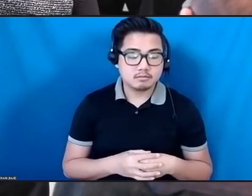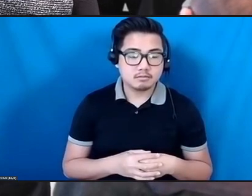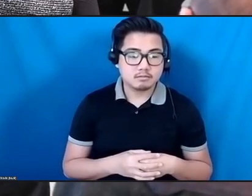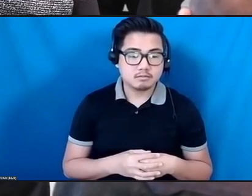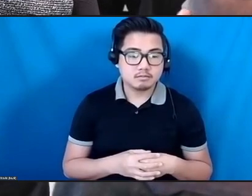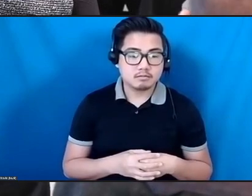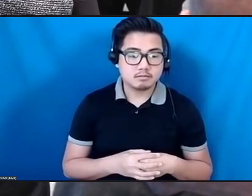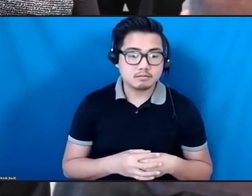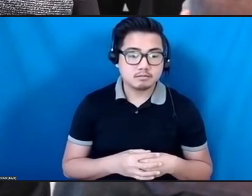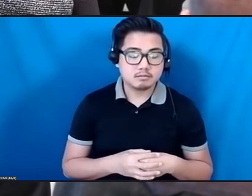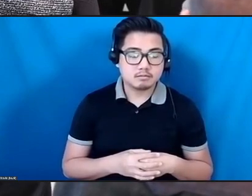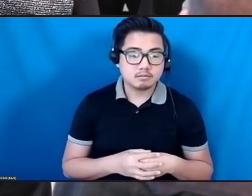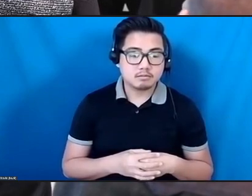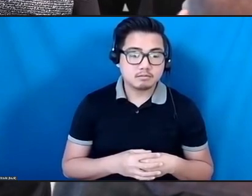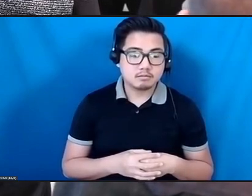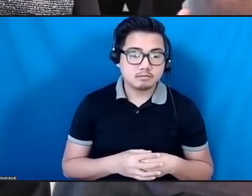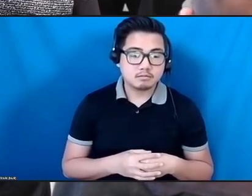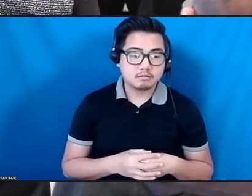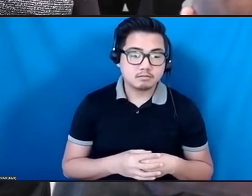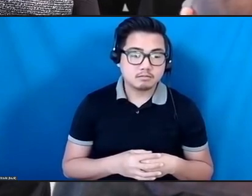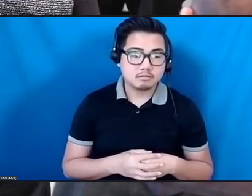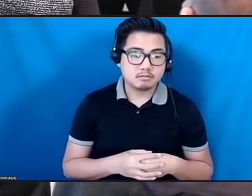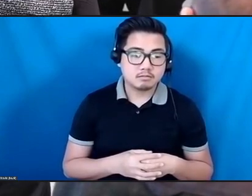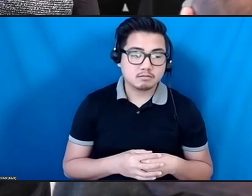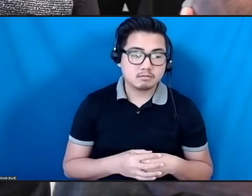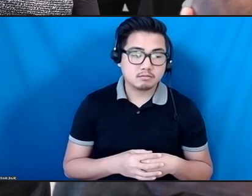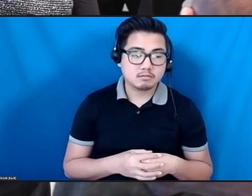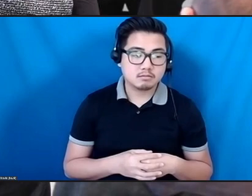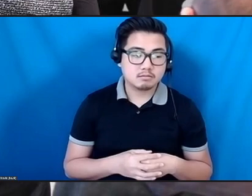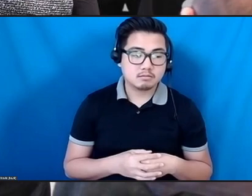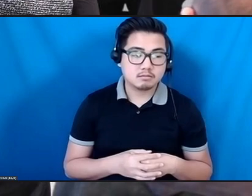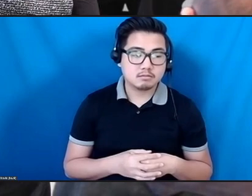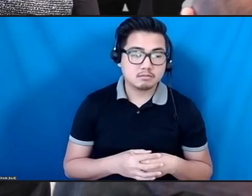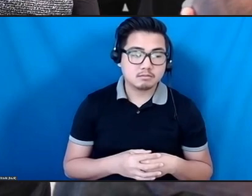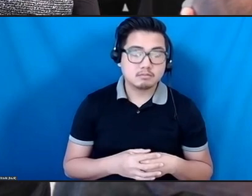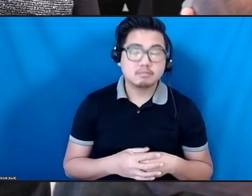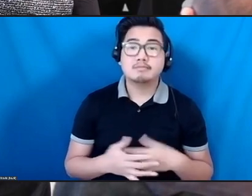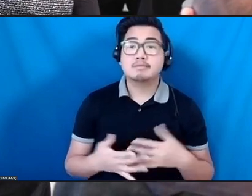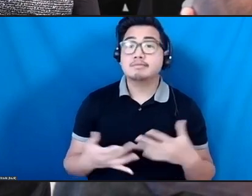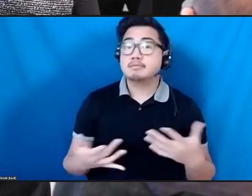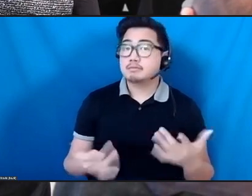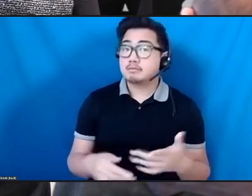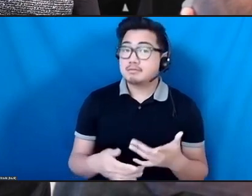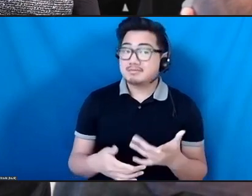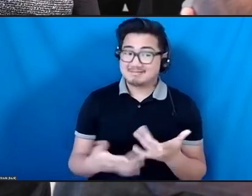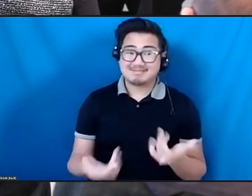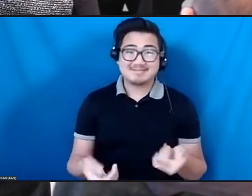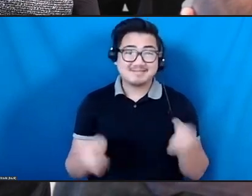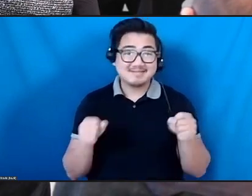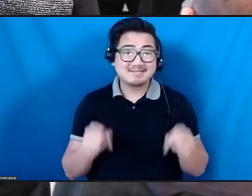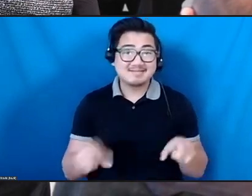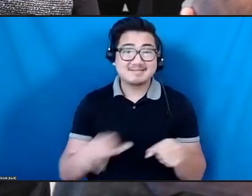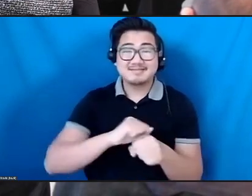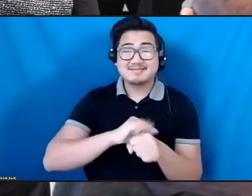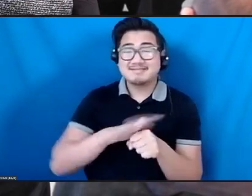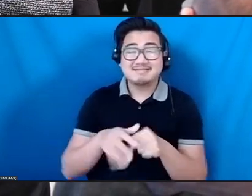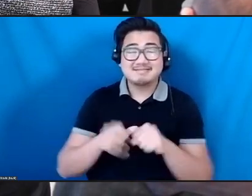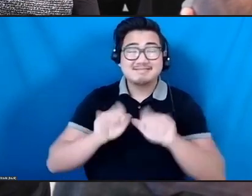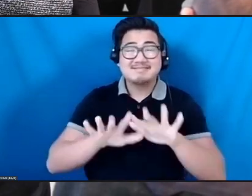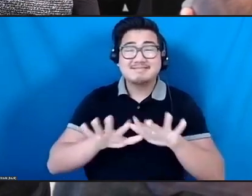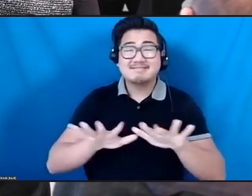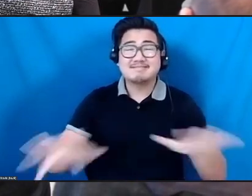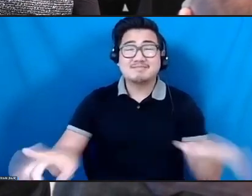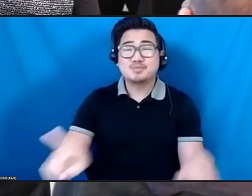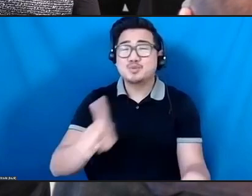the most hopeful thing for us during the pandemic was having access on a monthly